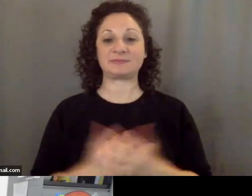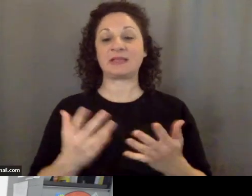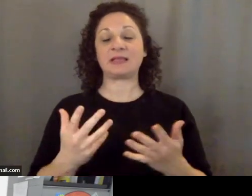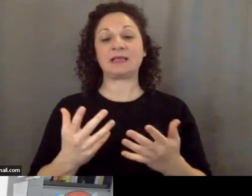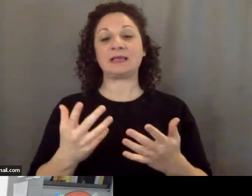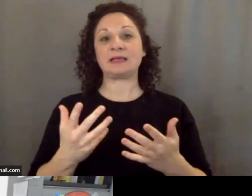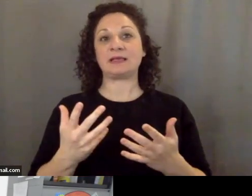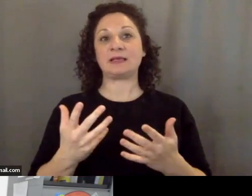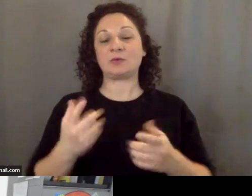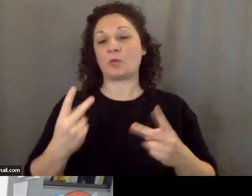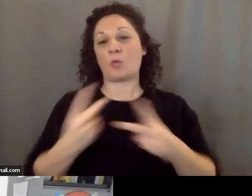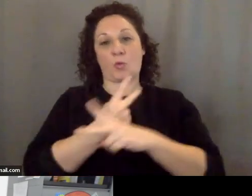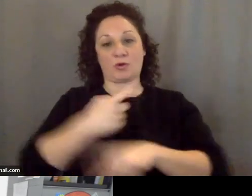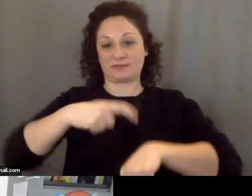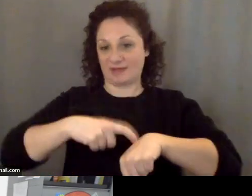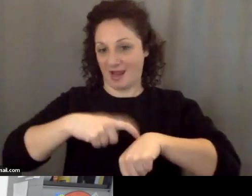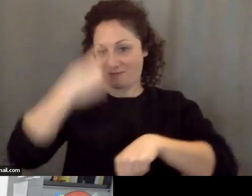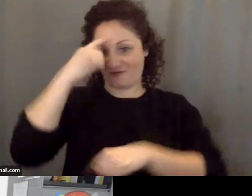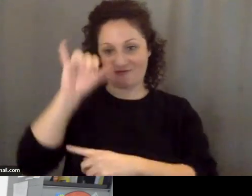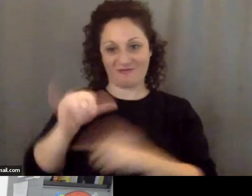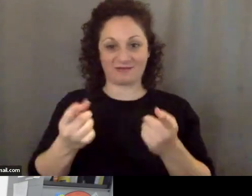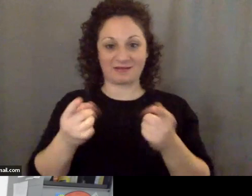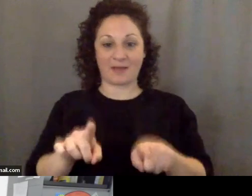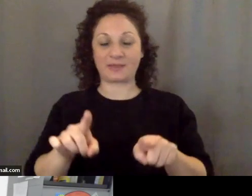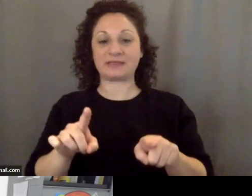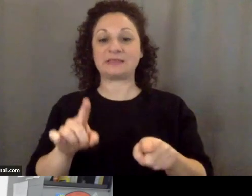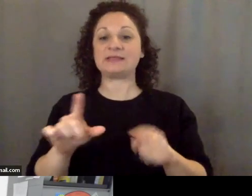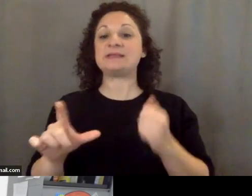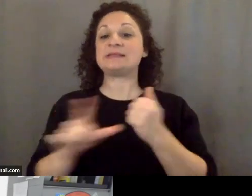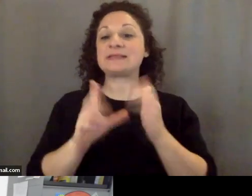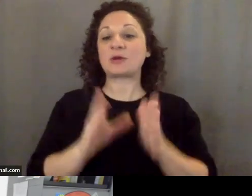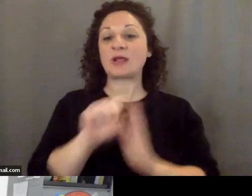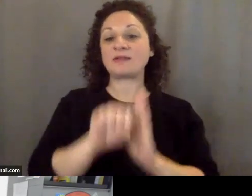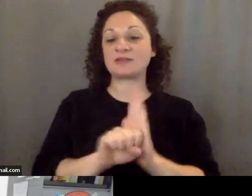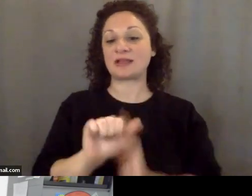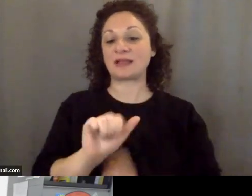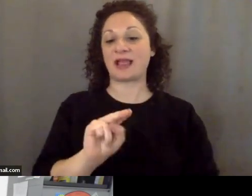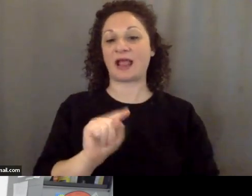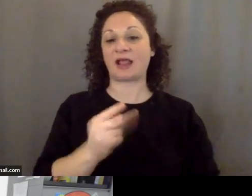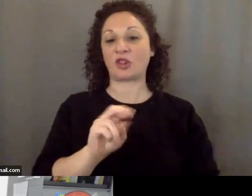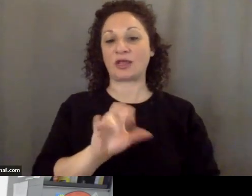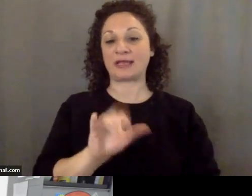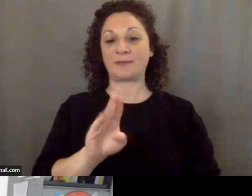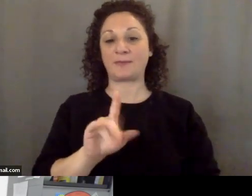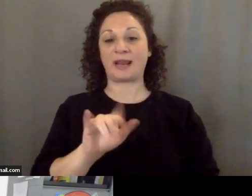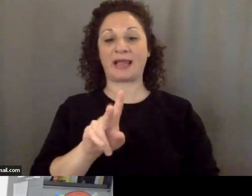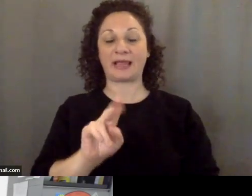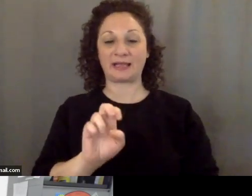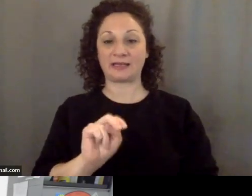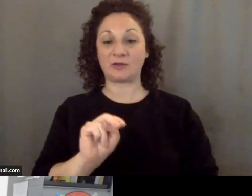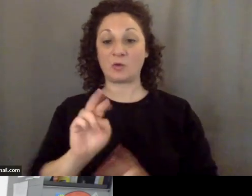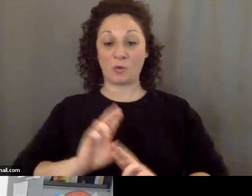happened at a worse time. Secretary of State Anthony Blinken was raring to go to a trip